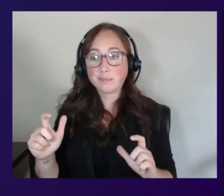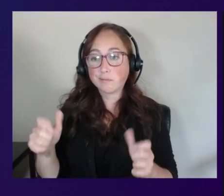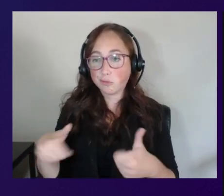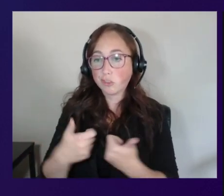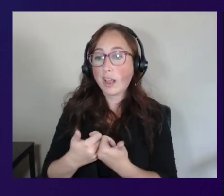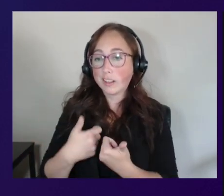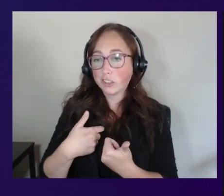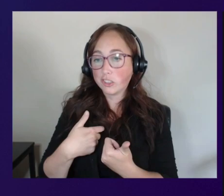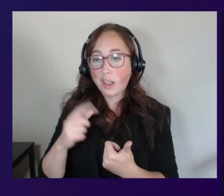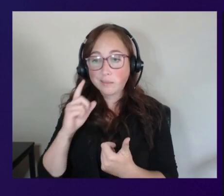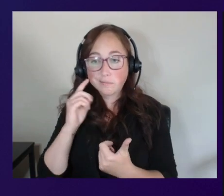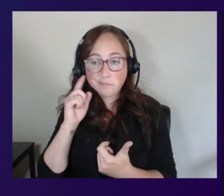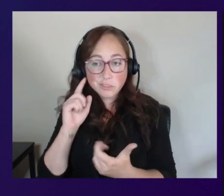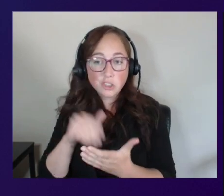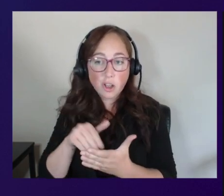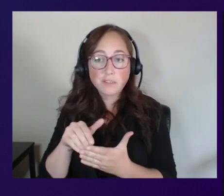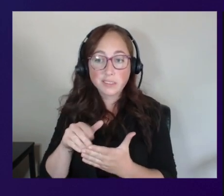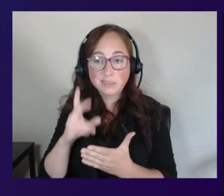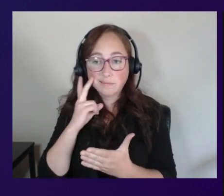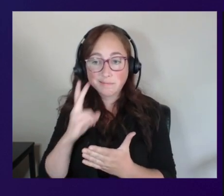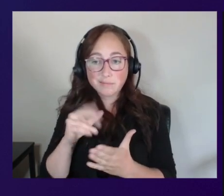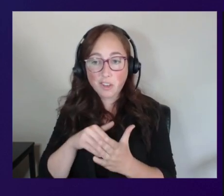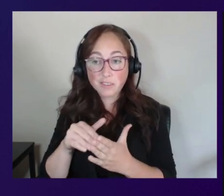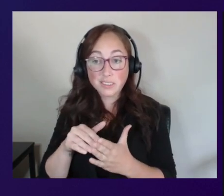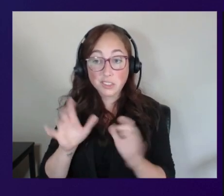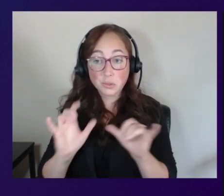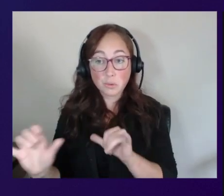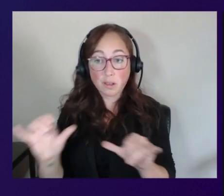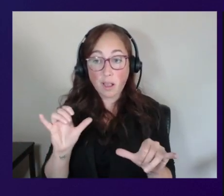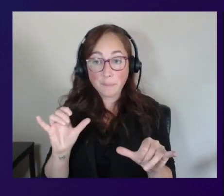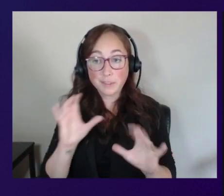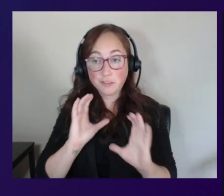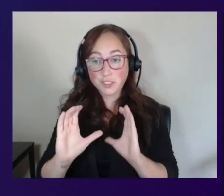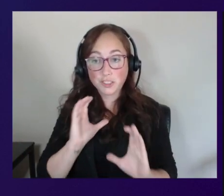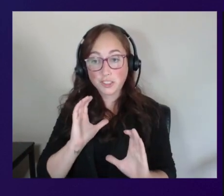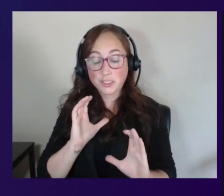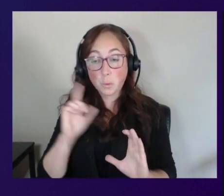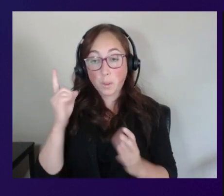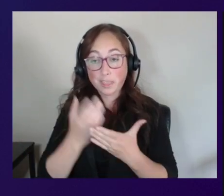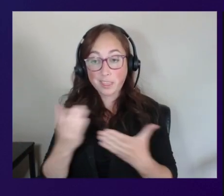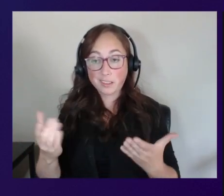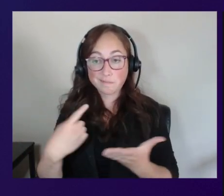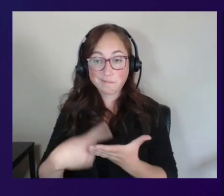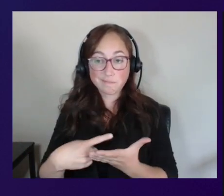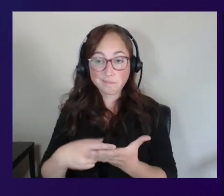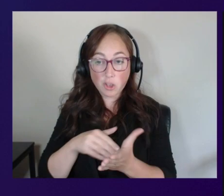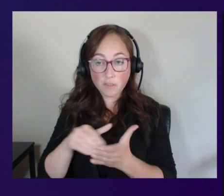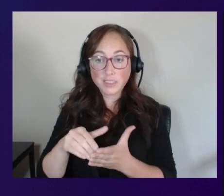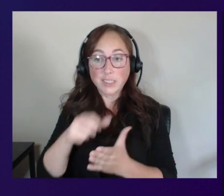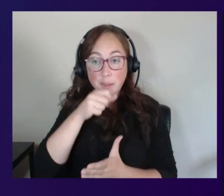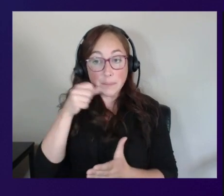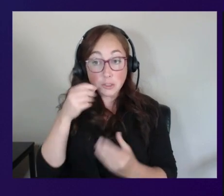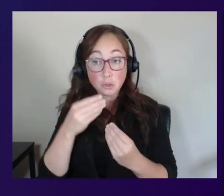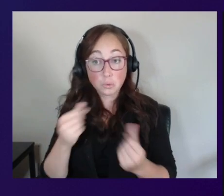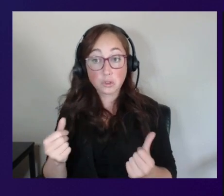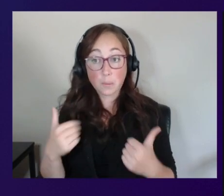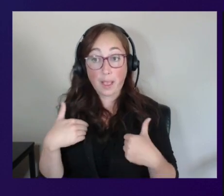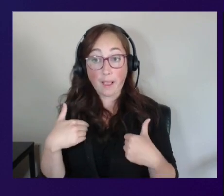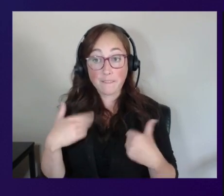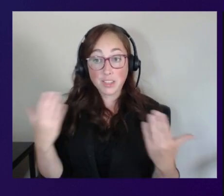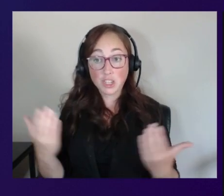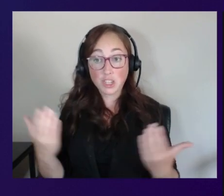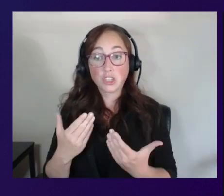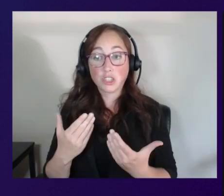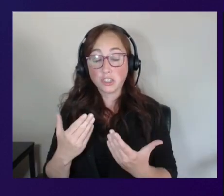and so it's a common common conversation really and one of the things that I bring up a lot is the Amazon solution we have actually the Amazon workspaces cost